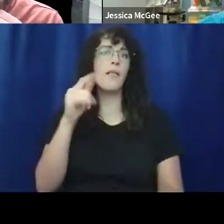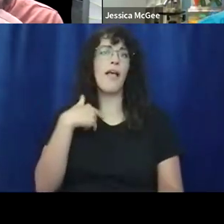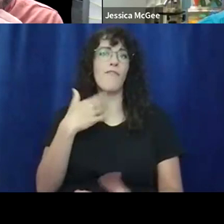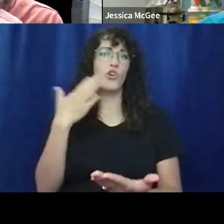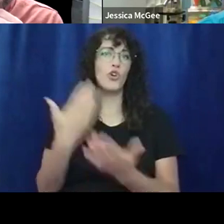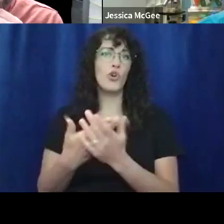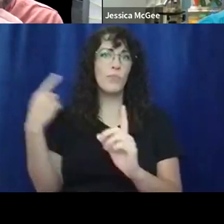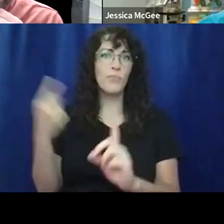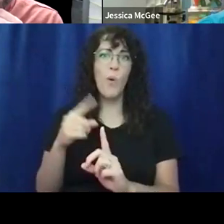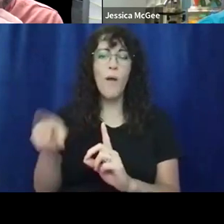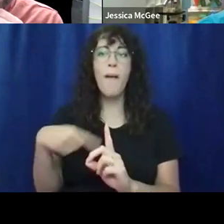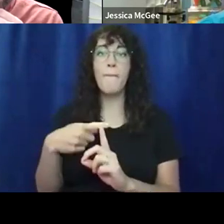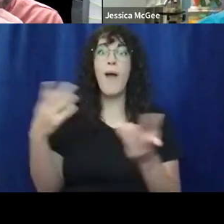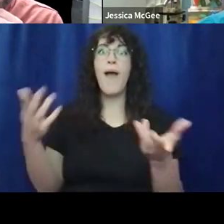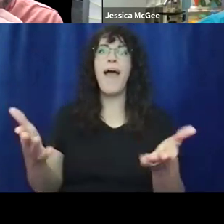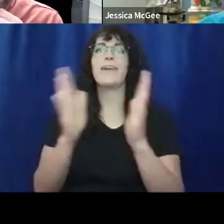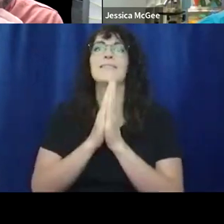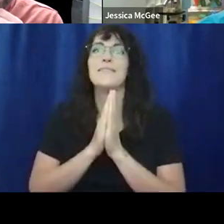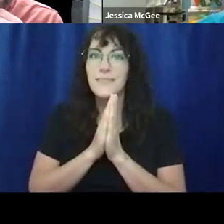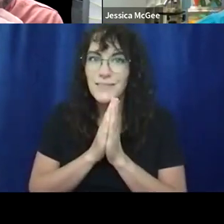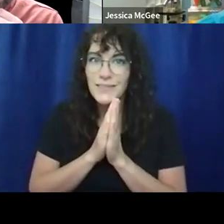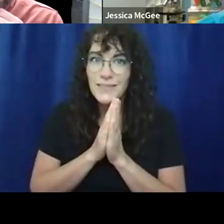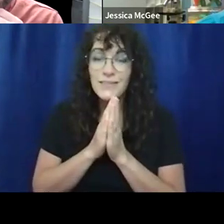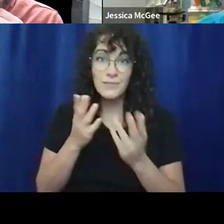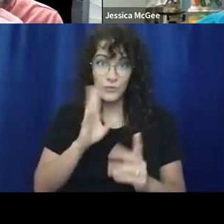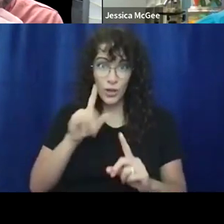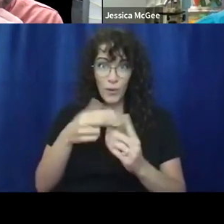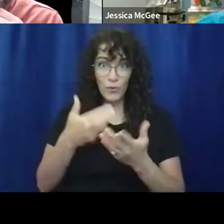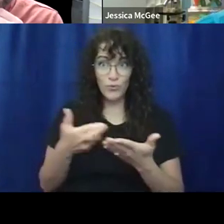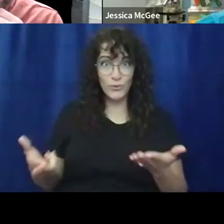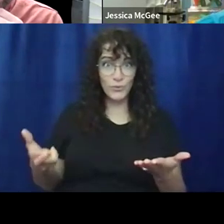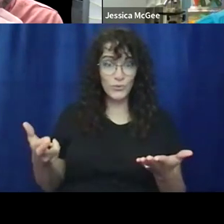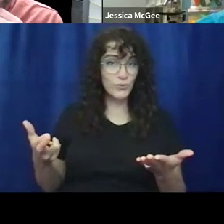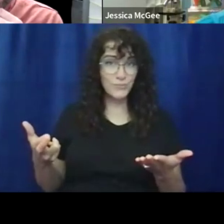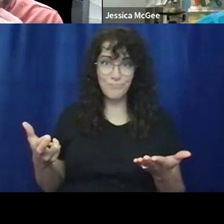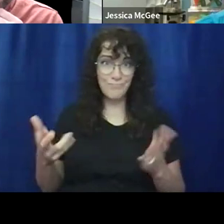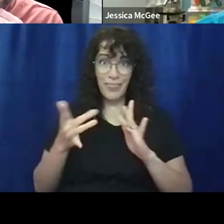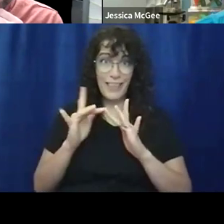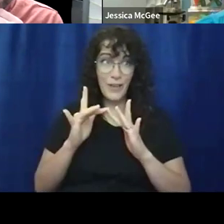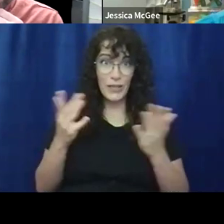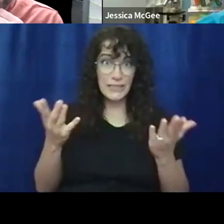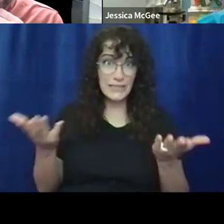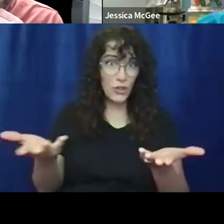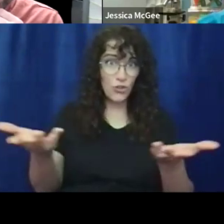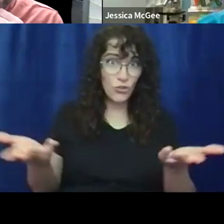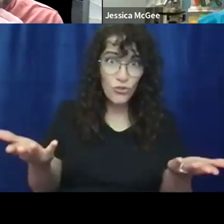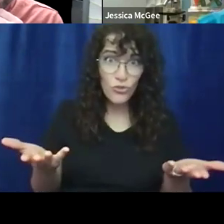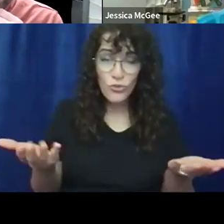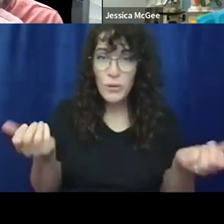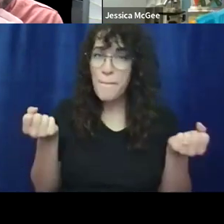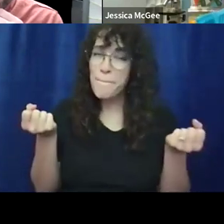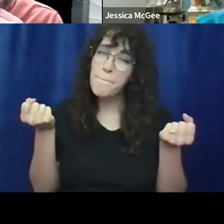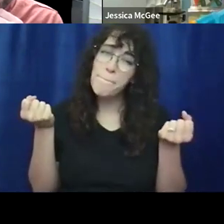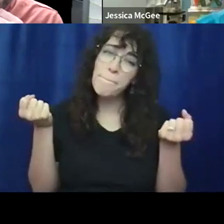point about asking, you know, in terms of resources, the internet is here. There are so many different